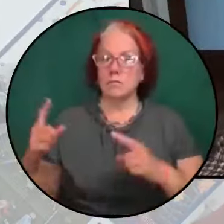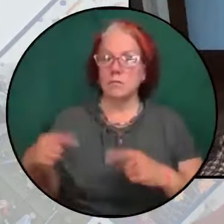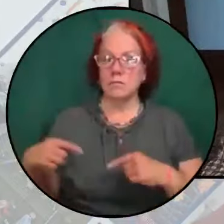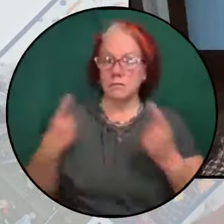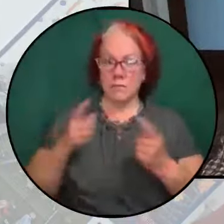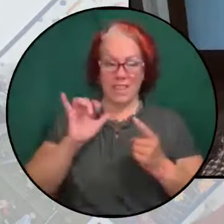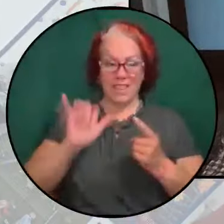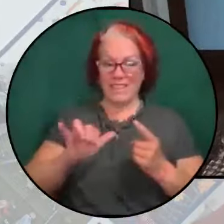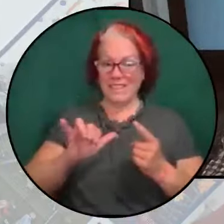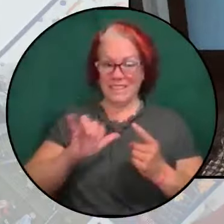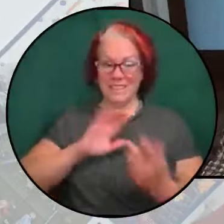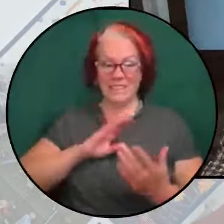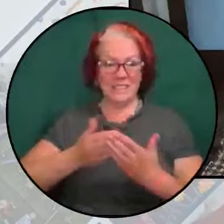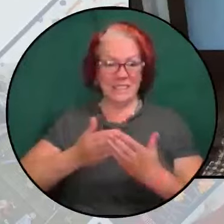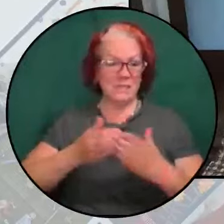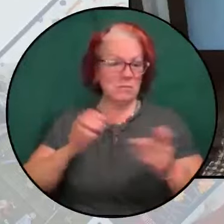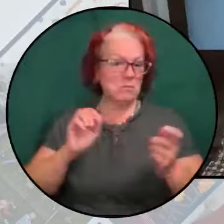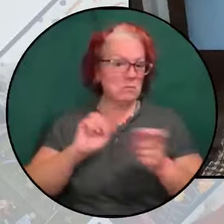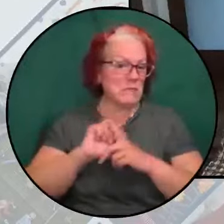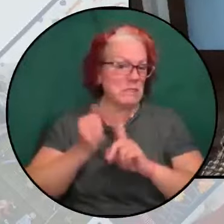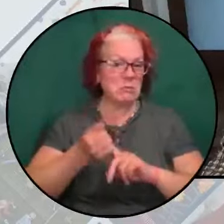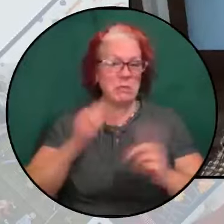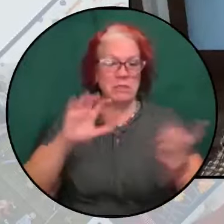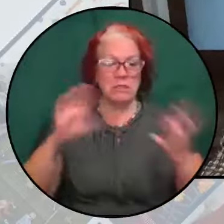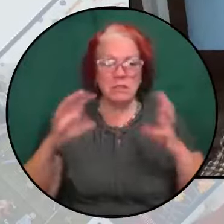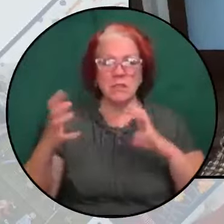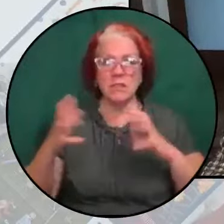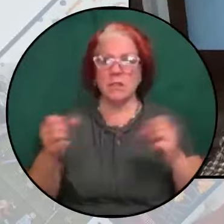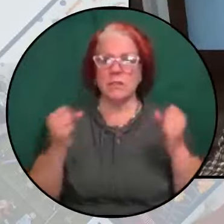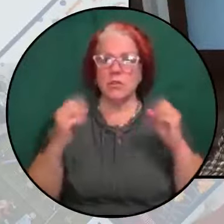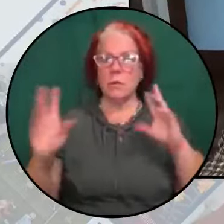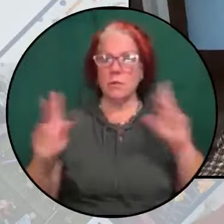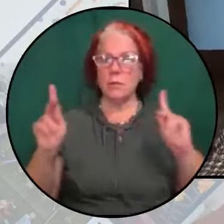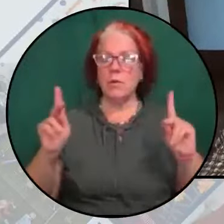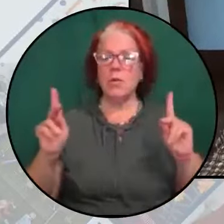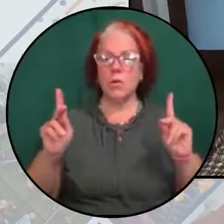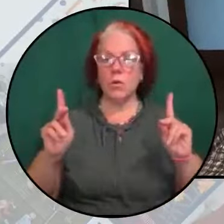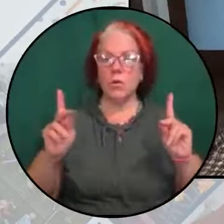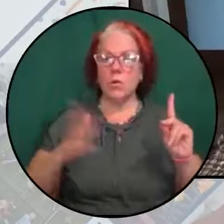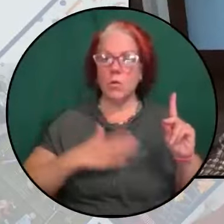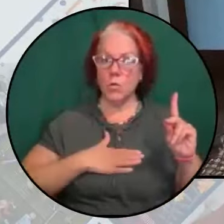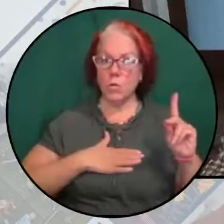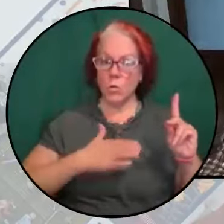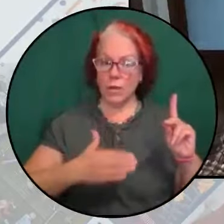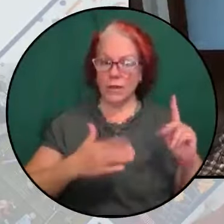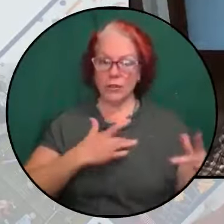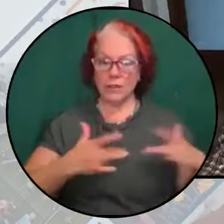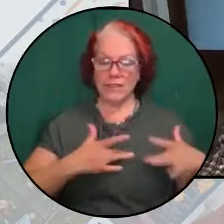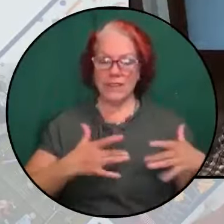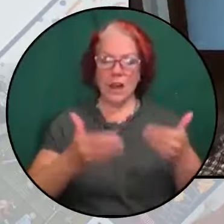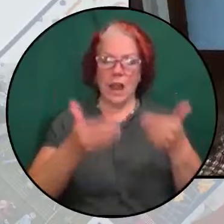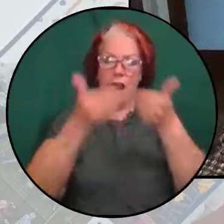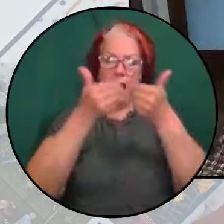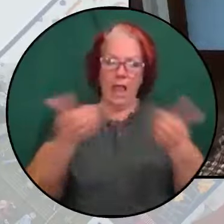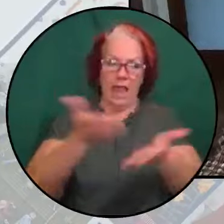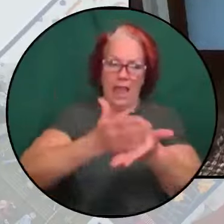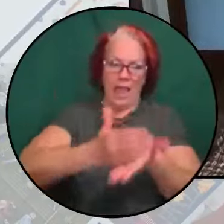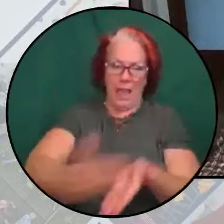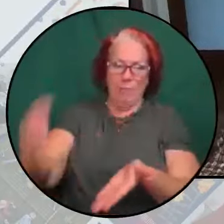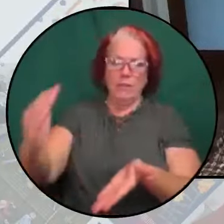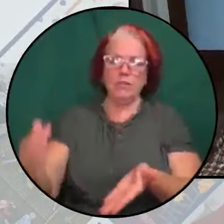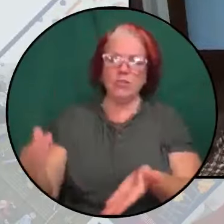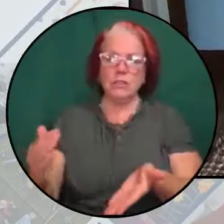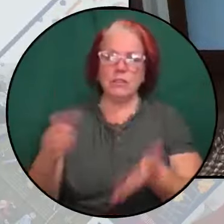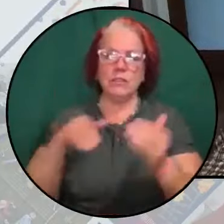situation of vast numbers of people being willing to seriously consider abolitionist approaches with